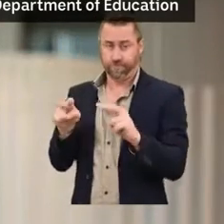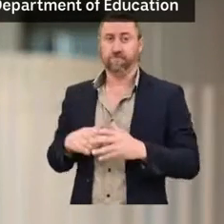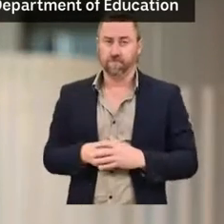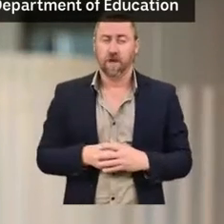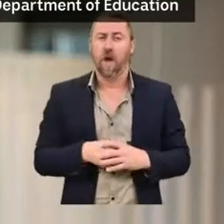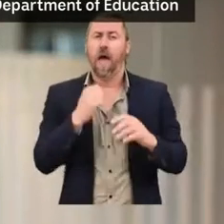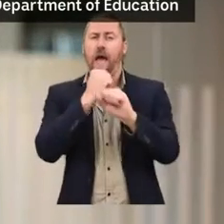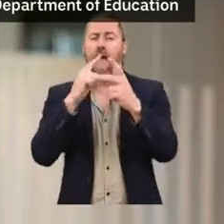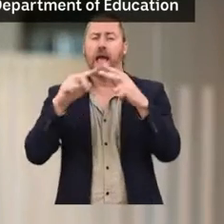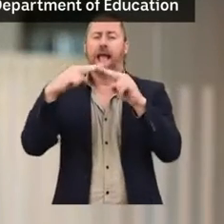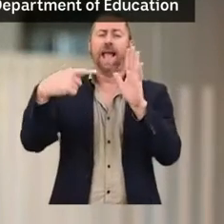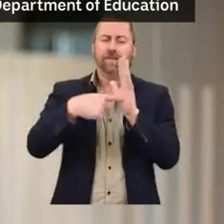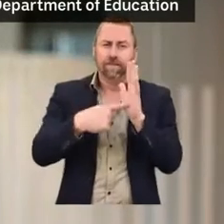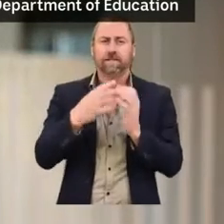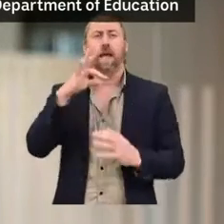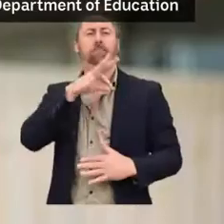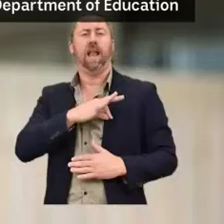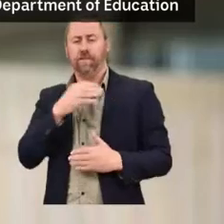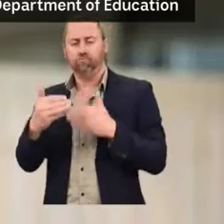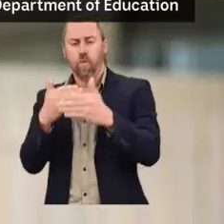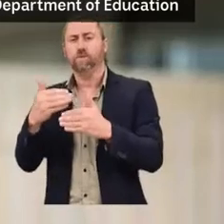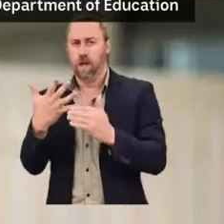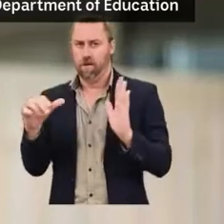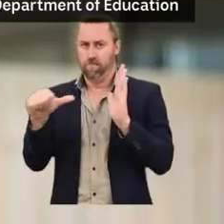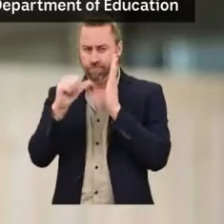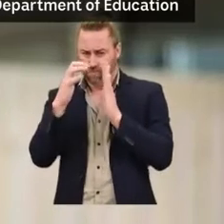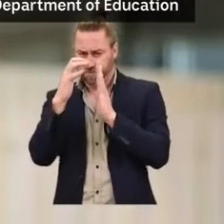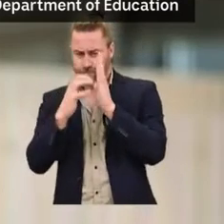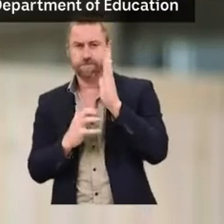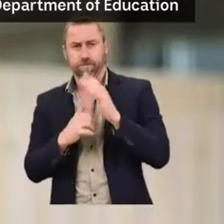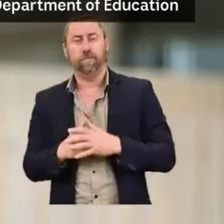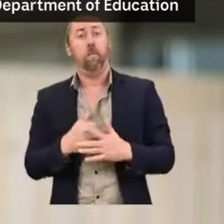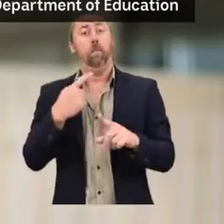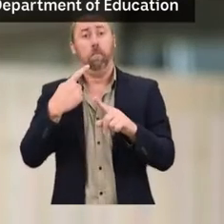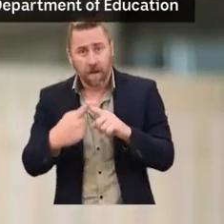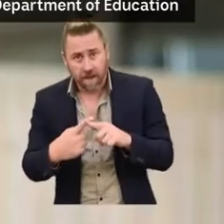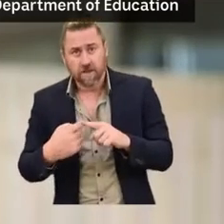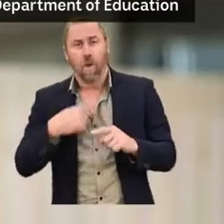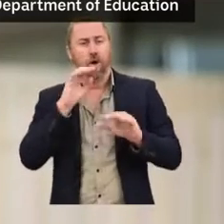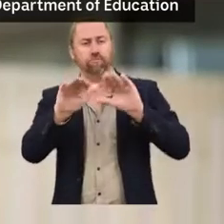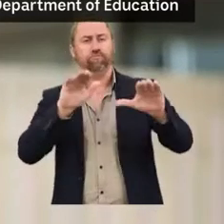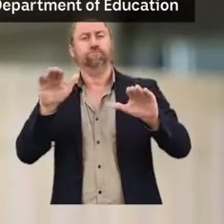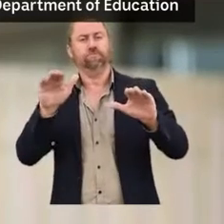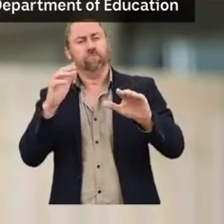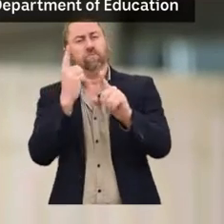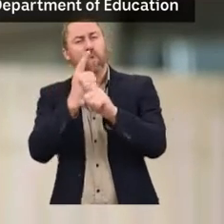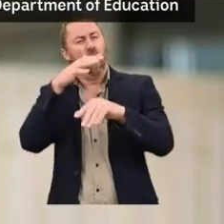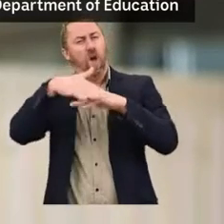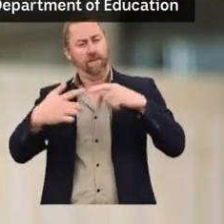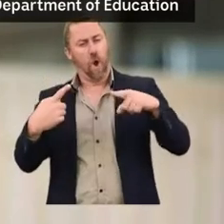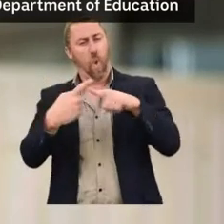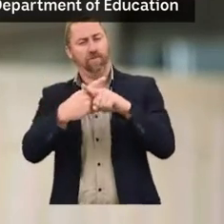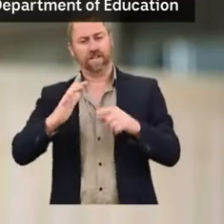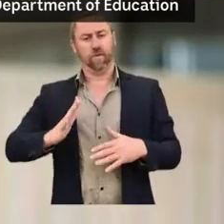robust gifts and benefits procedure. And finally, we are raising awareness of what constitutes a conflict of interest.